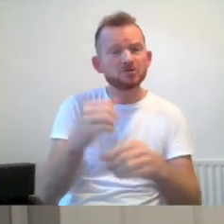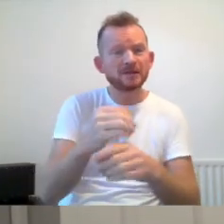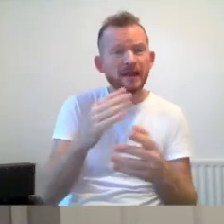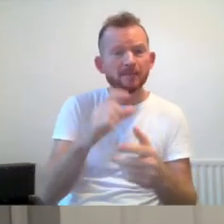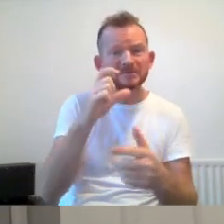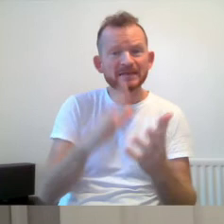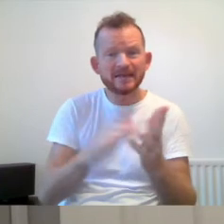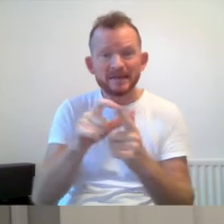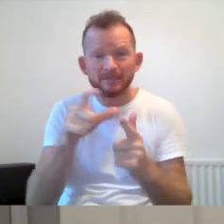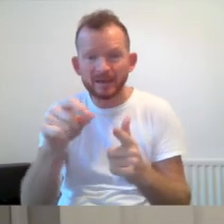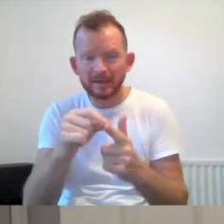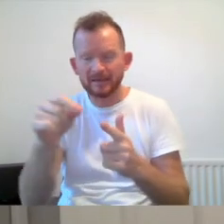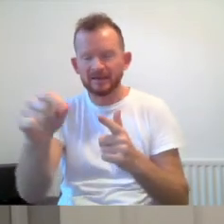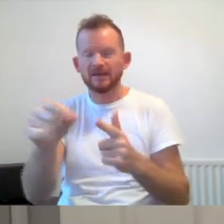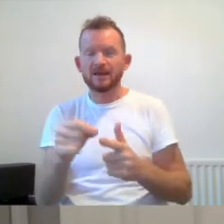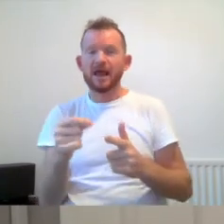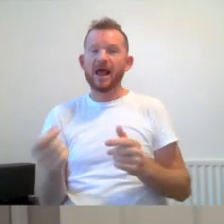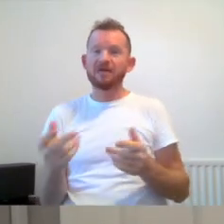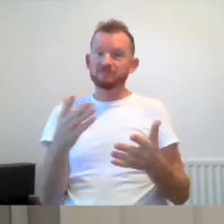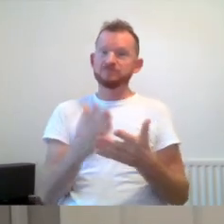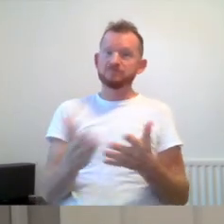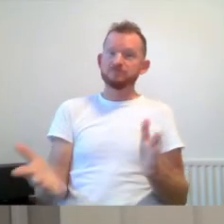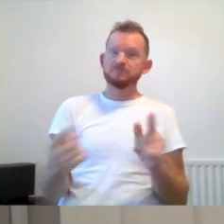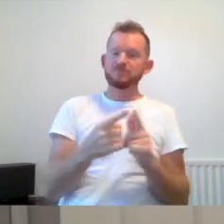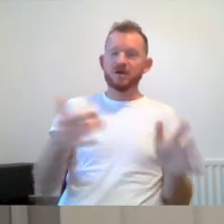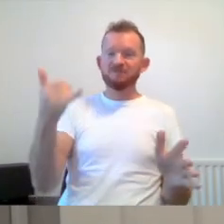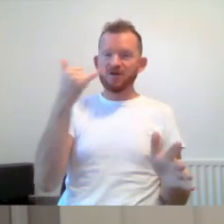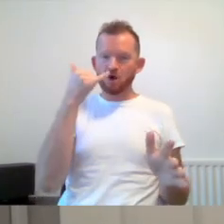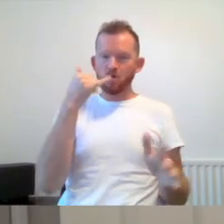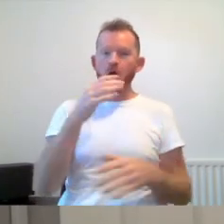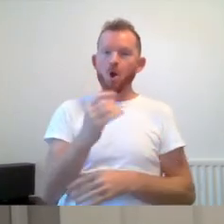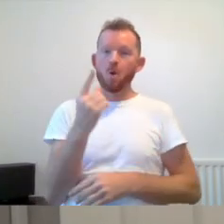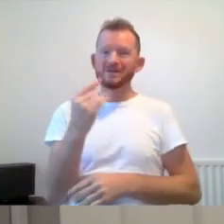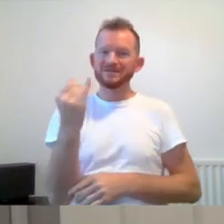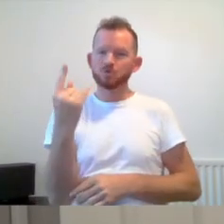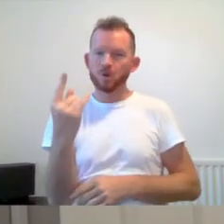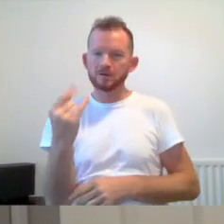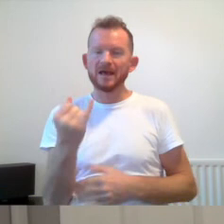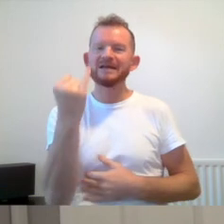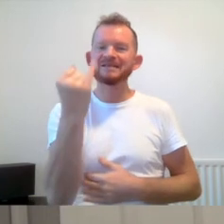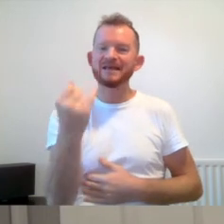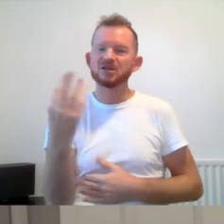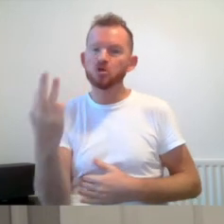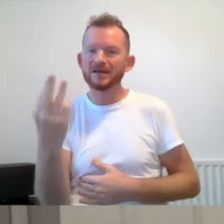so, then please get in touch with us by phone in on 0161 636